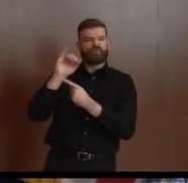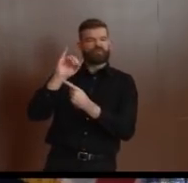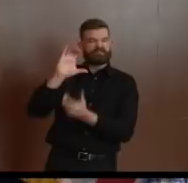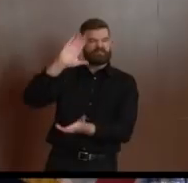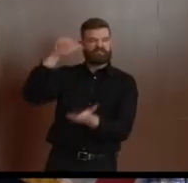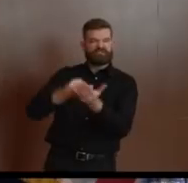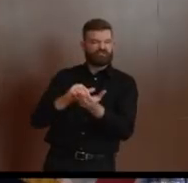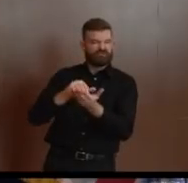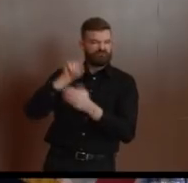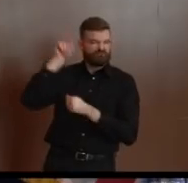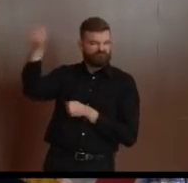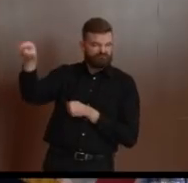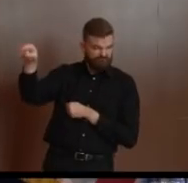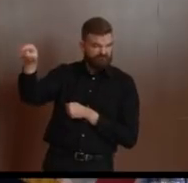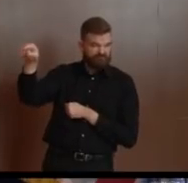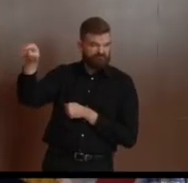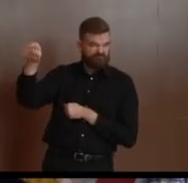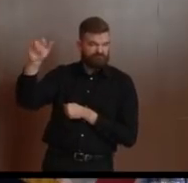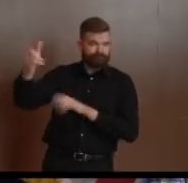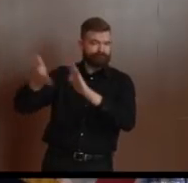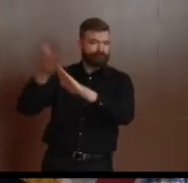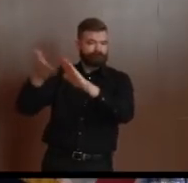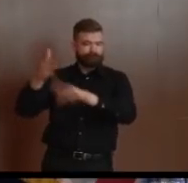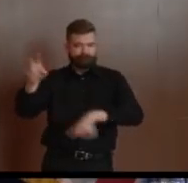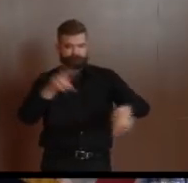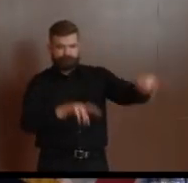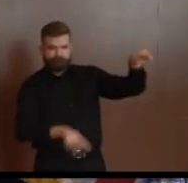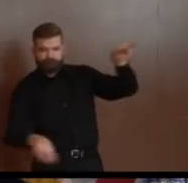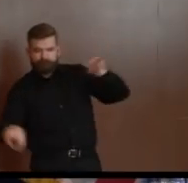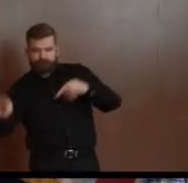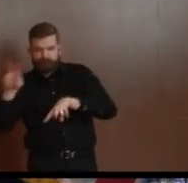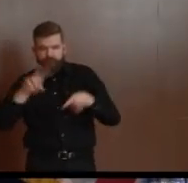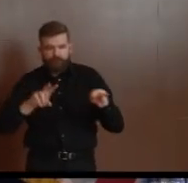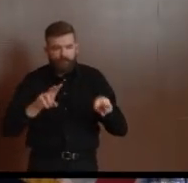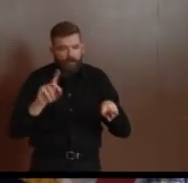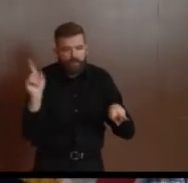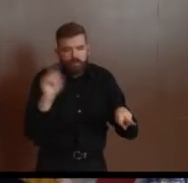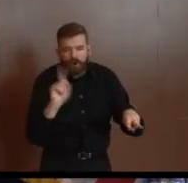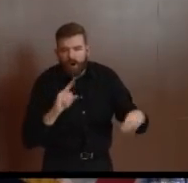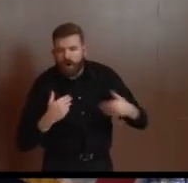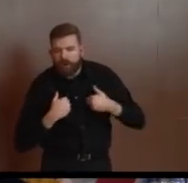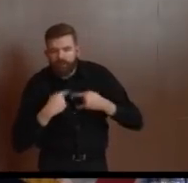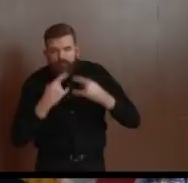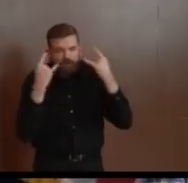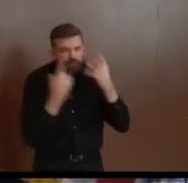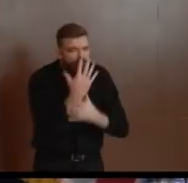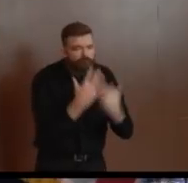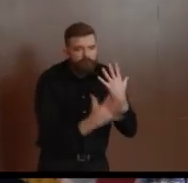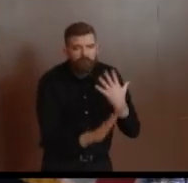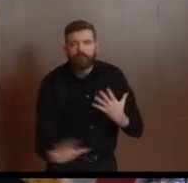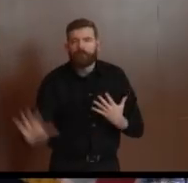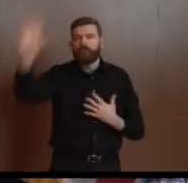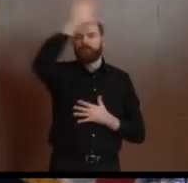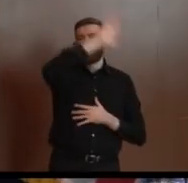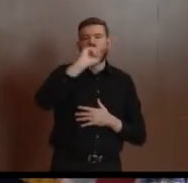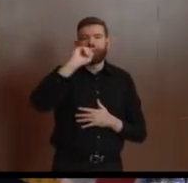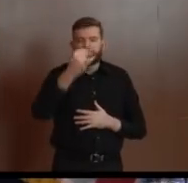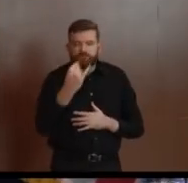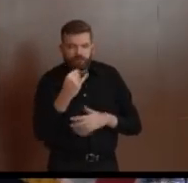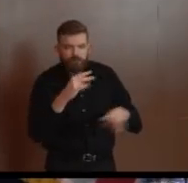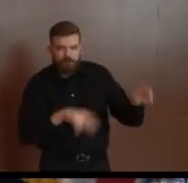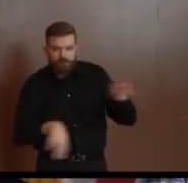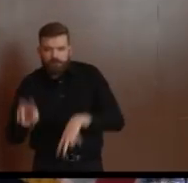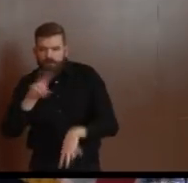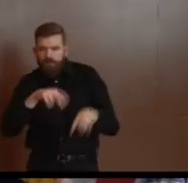to maintain an ongoing inventory of statewide PPE supplies to ensure that the individual needs of hospitals